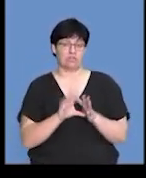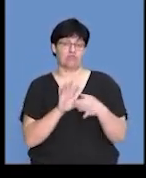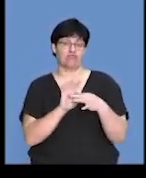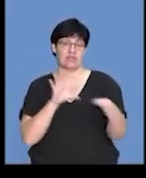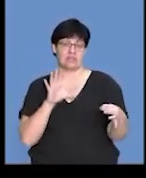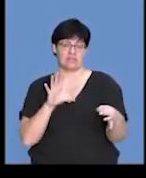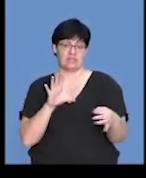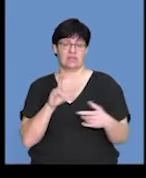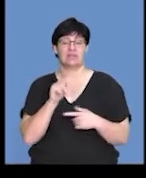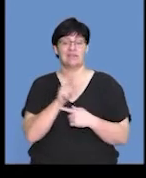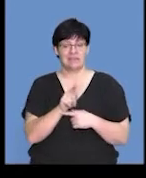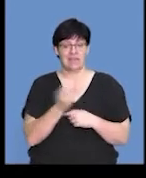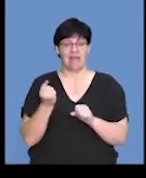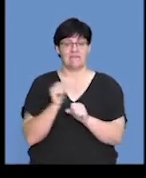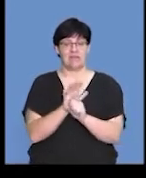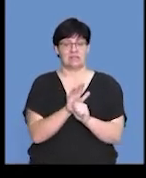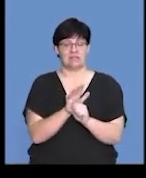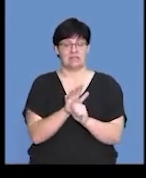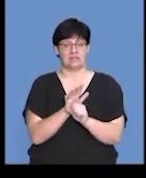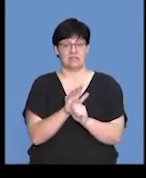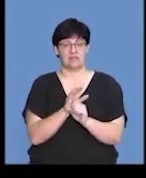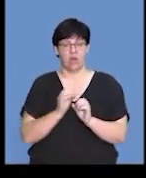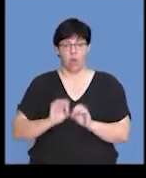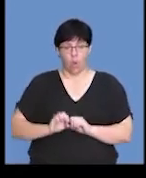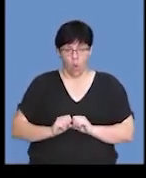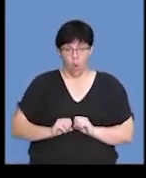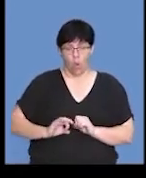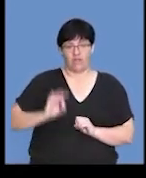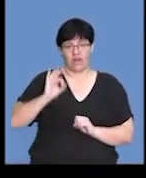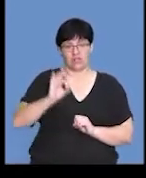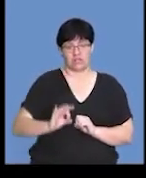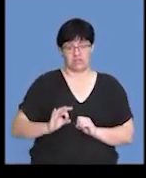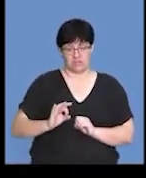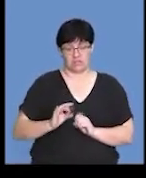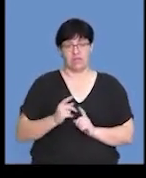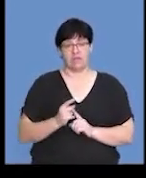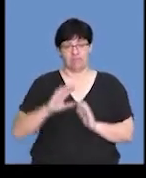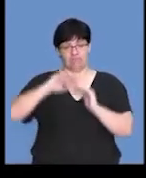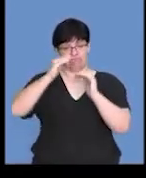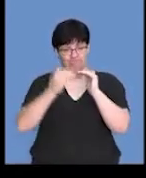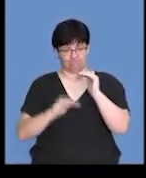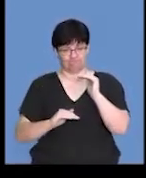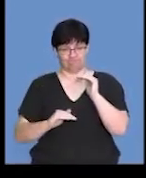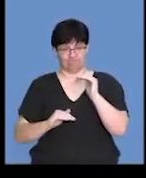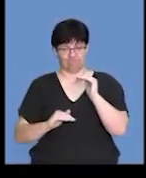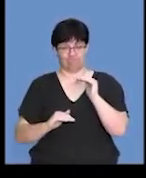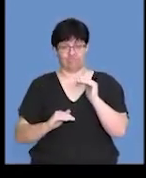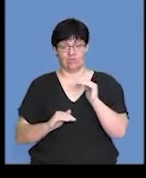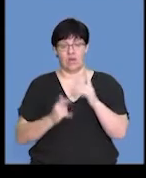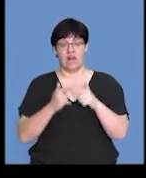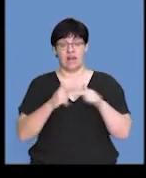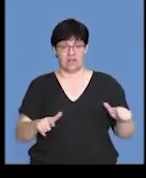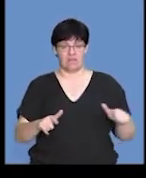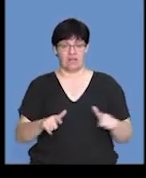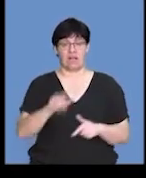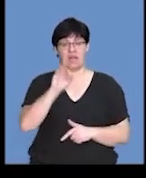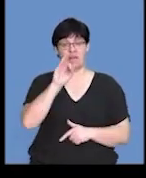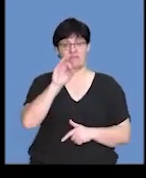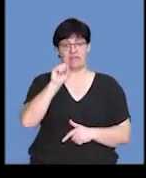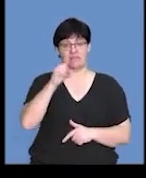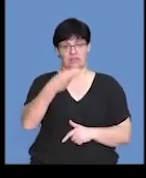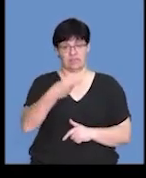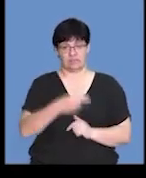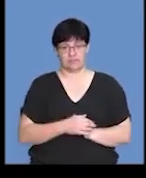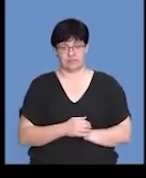it. And it is the effect of ovulation, which causes a decrease in the levels of FSH.